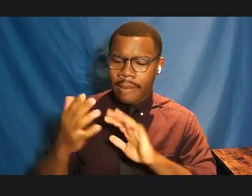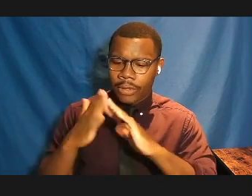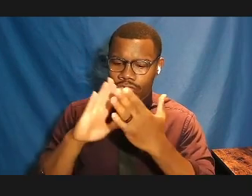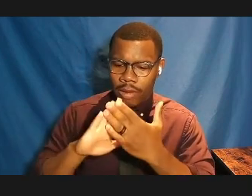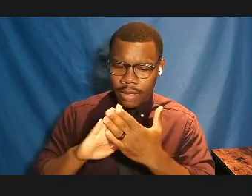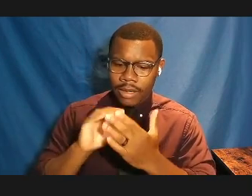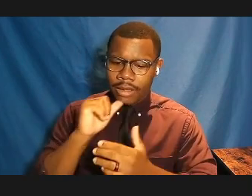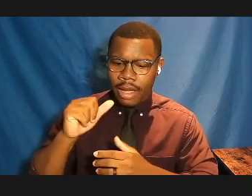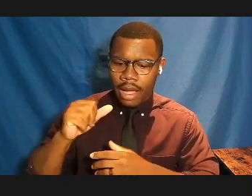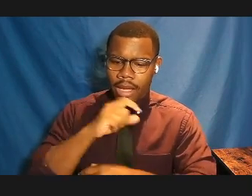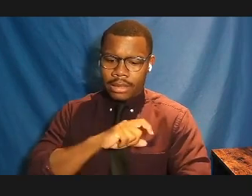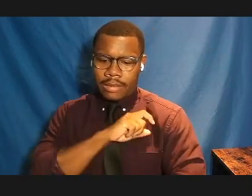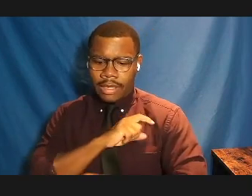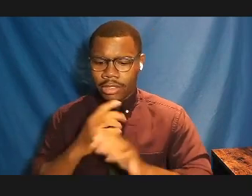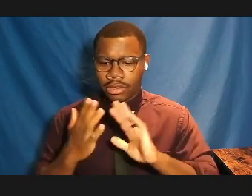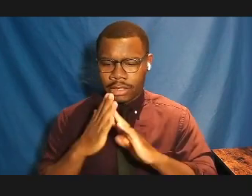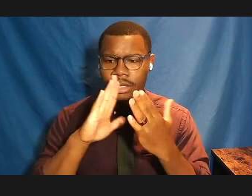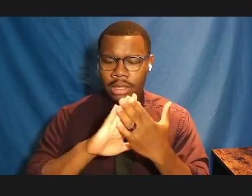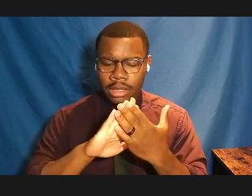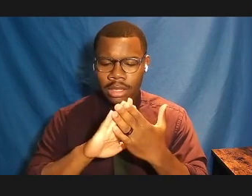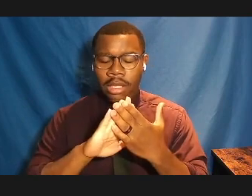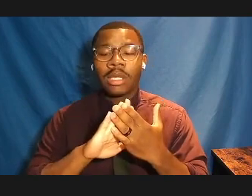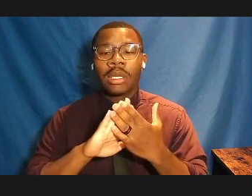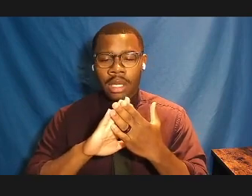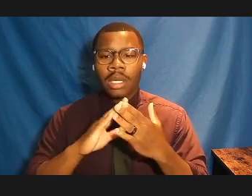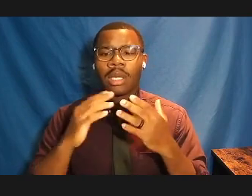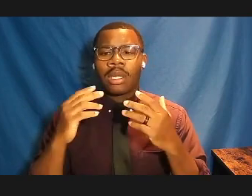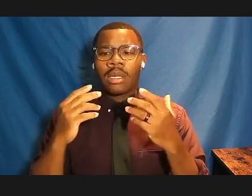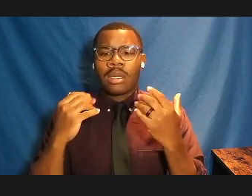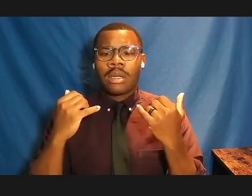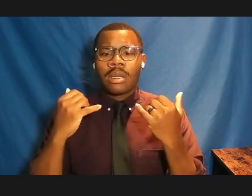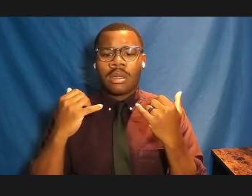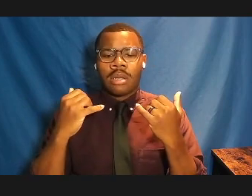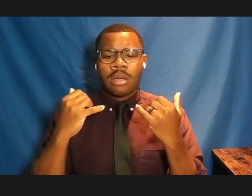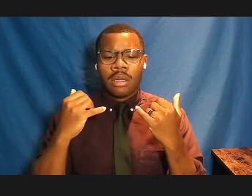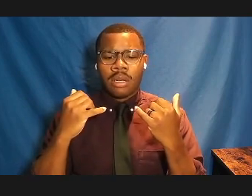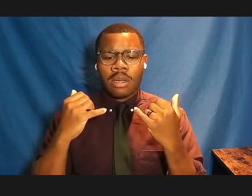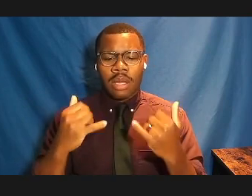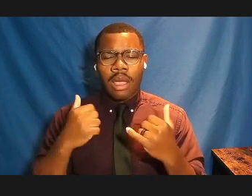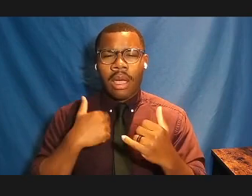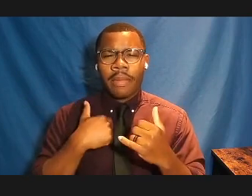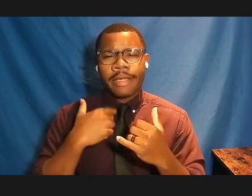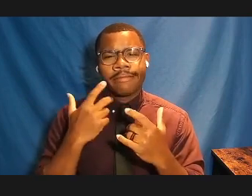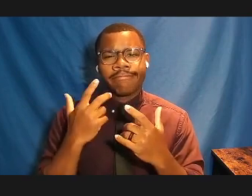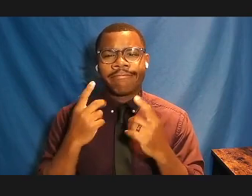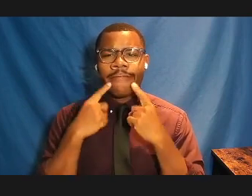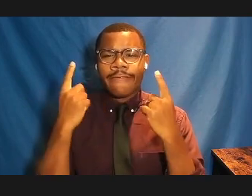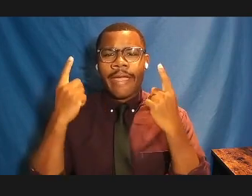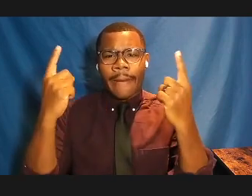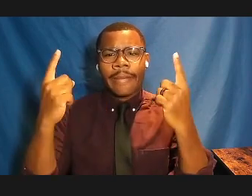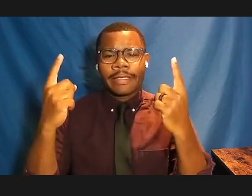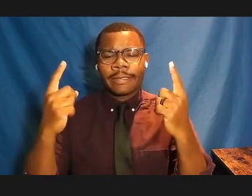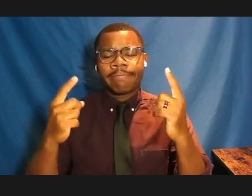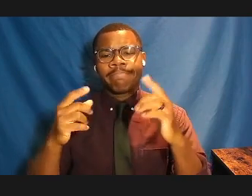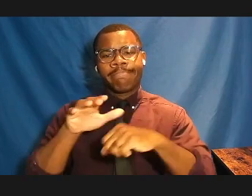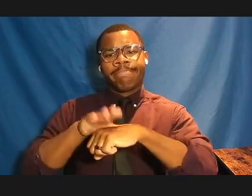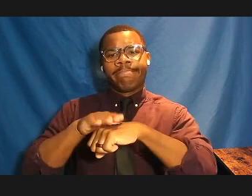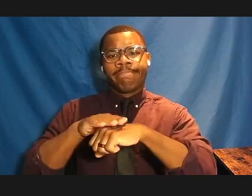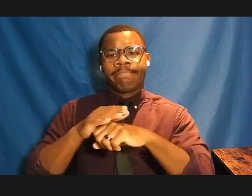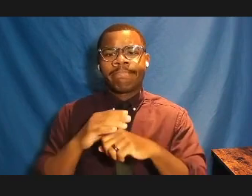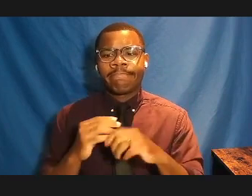to the historical record. This leads me to an iconic Ghanaian admonition from the Akan language, represented by the idiogram,